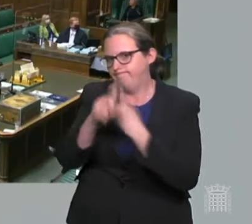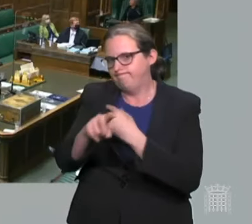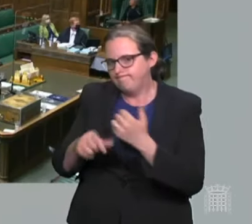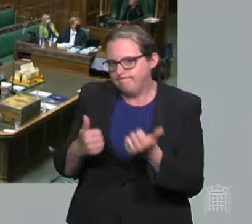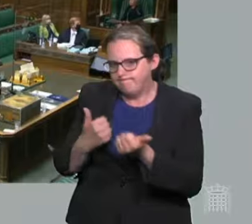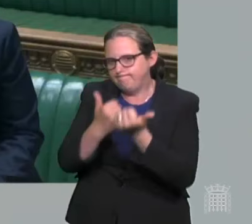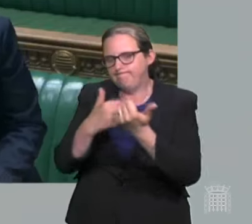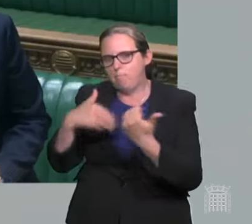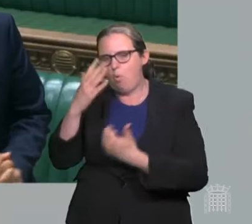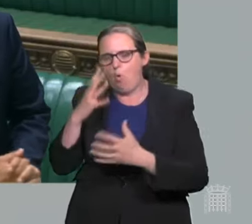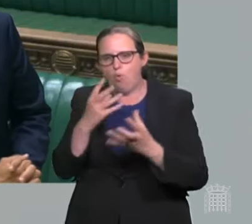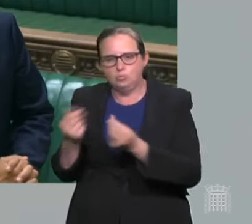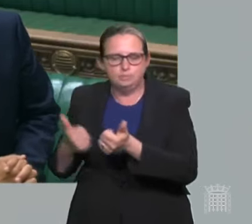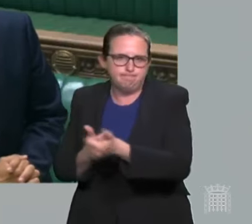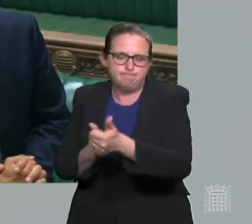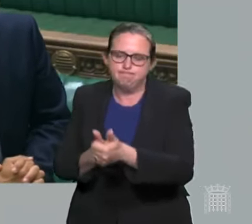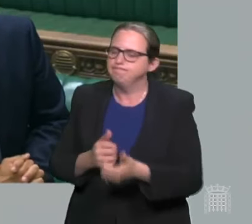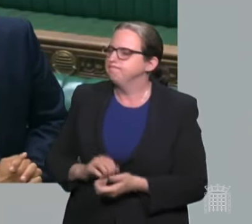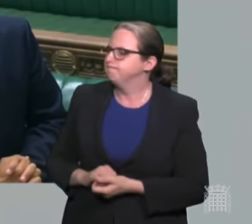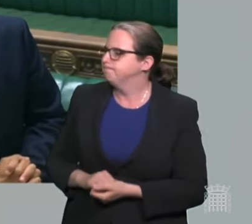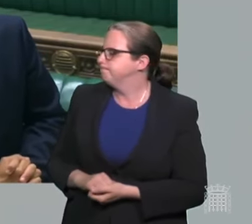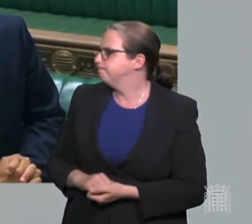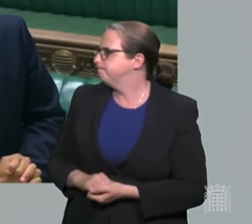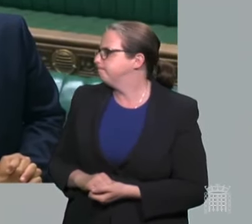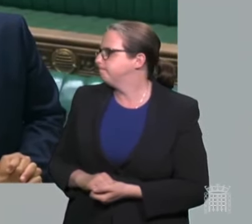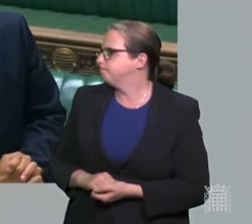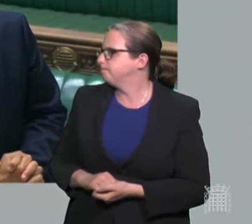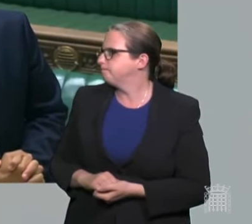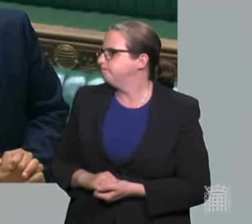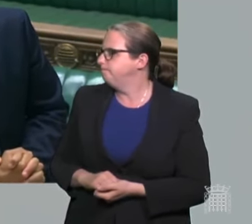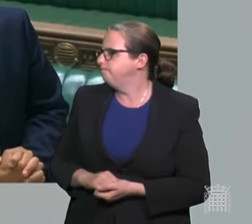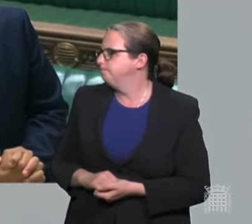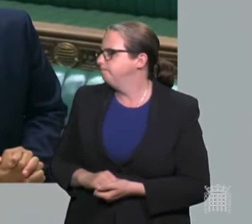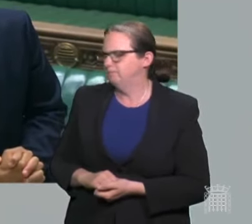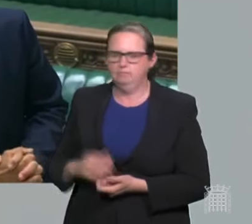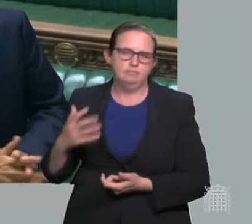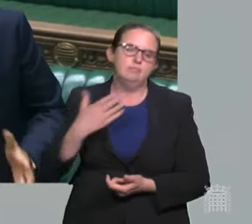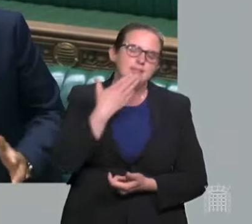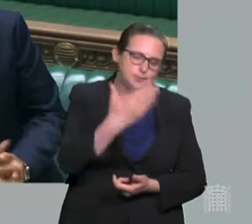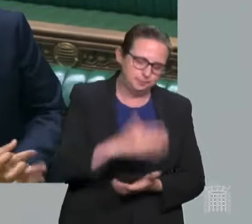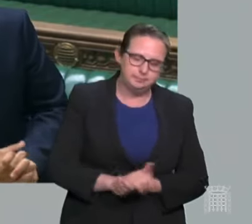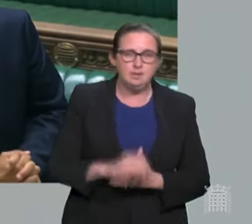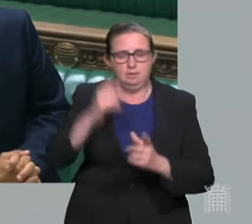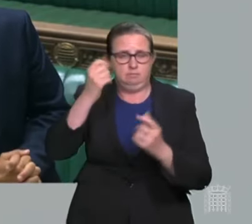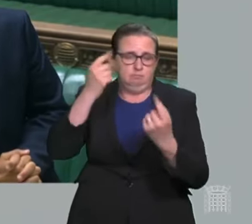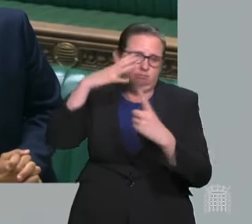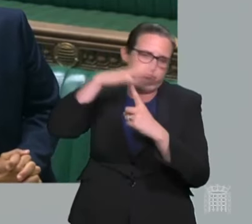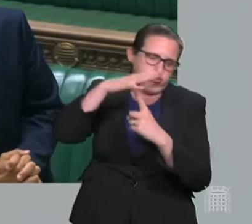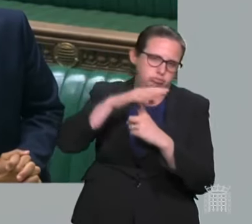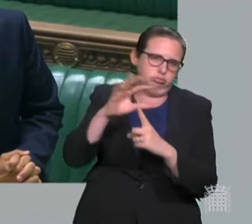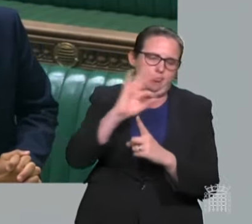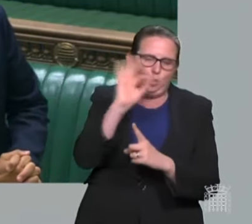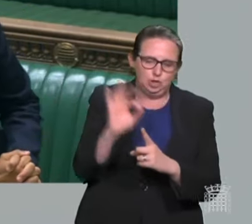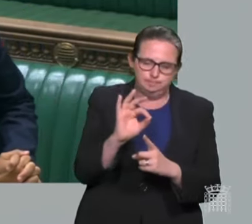Madam Deputy Speaker, I, of course, understand the importance of the question from my Honourable Friend. And I have to tell him, as I've said in my statement,